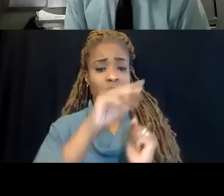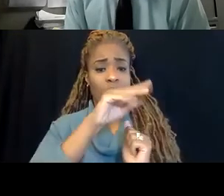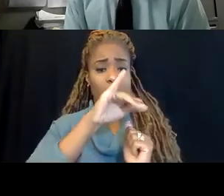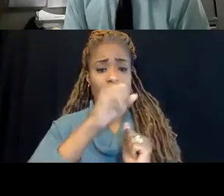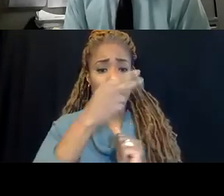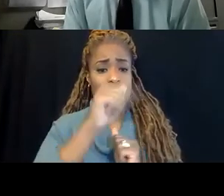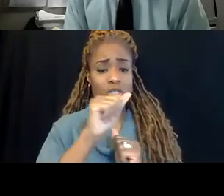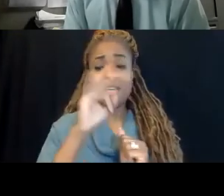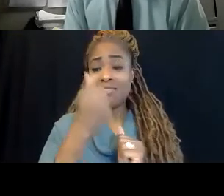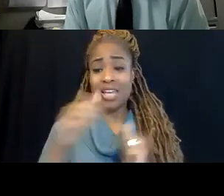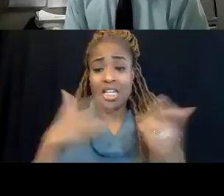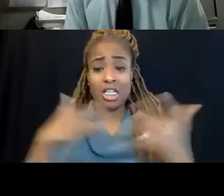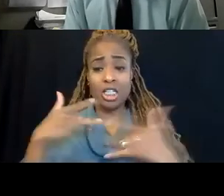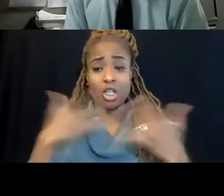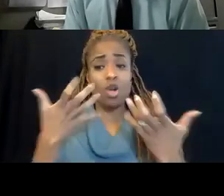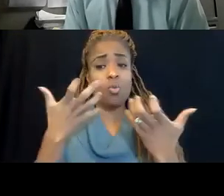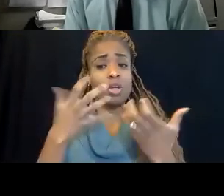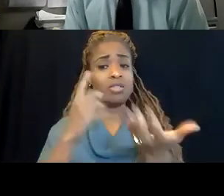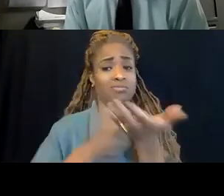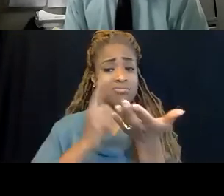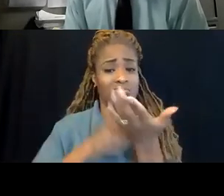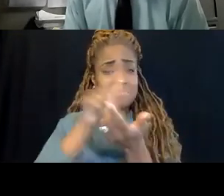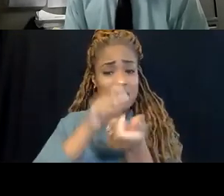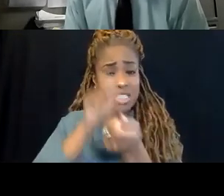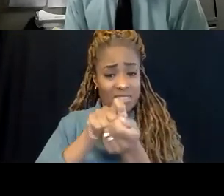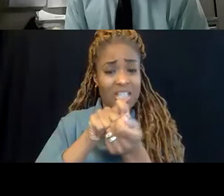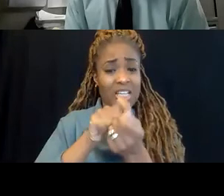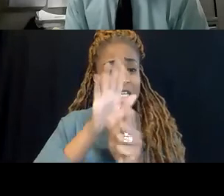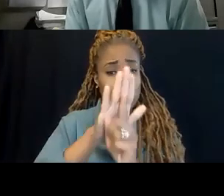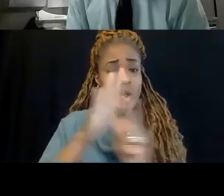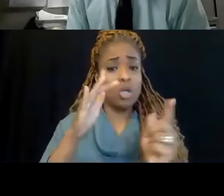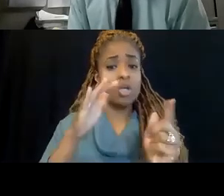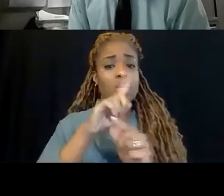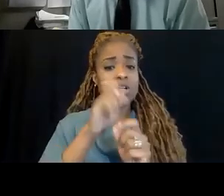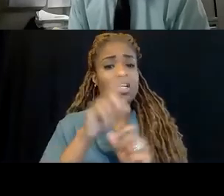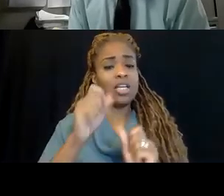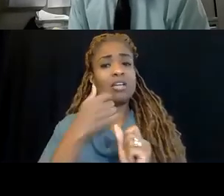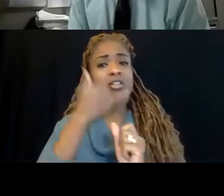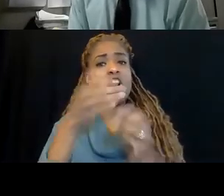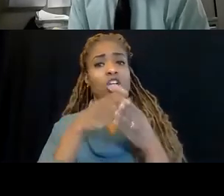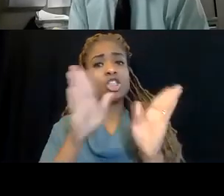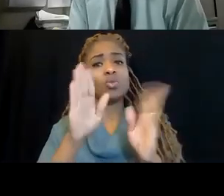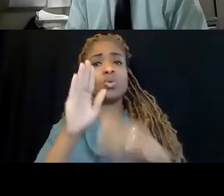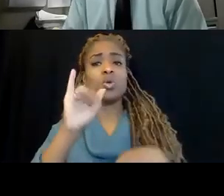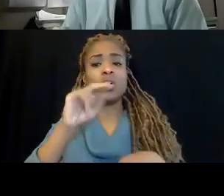concerns or want to talk about the specific nature of your concerns, you can call the construction division or the general industry division.